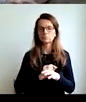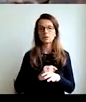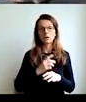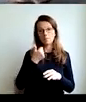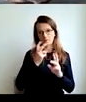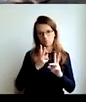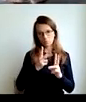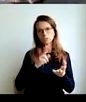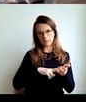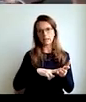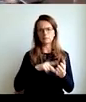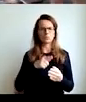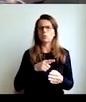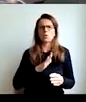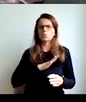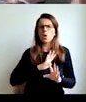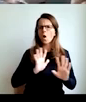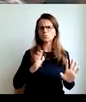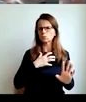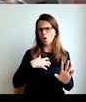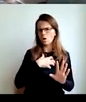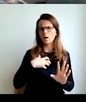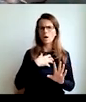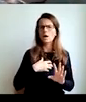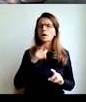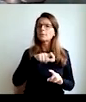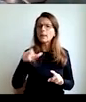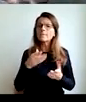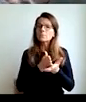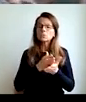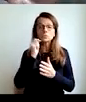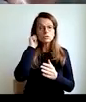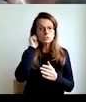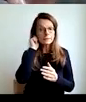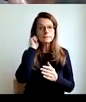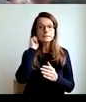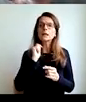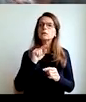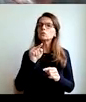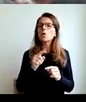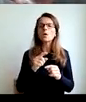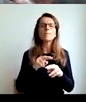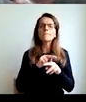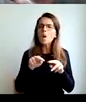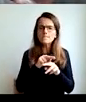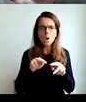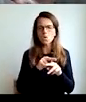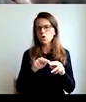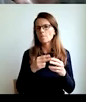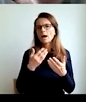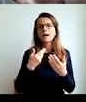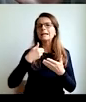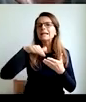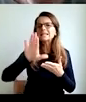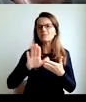minutes time daily for themselves. It's horrible. It's-thirds of business women are completely out